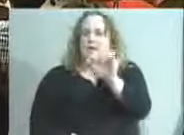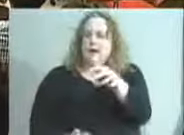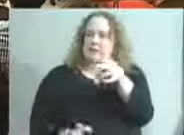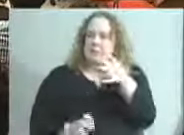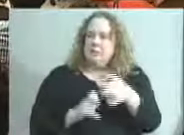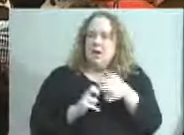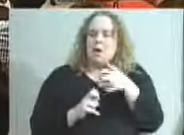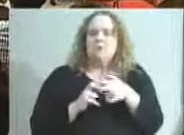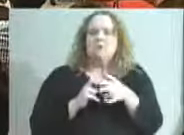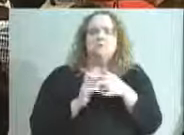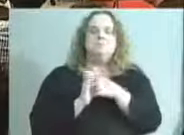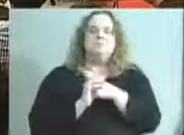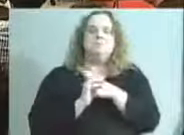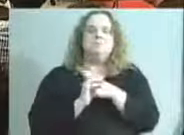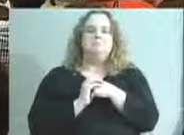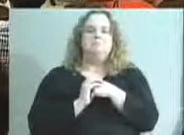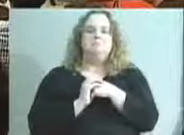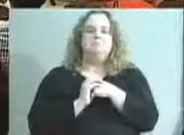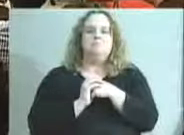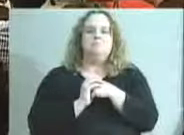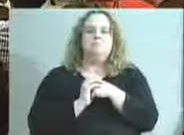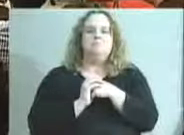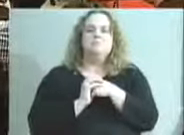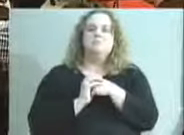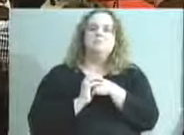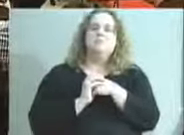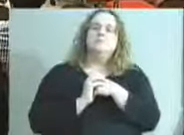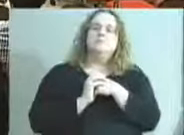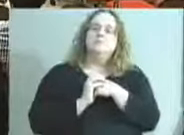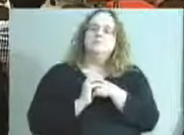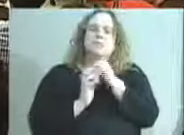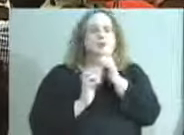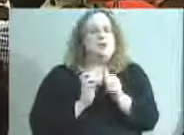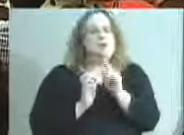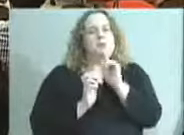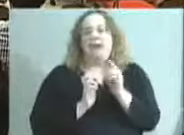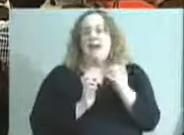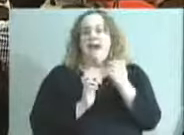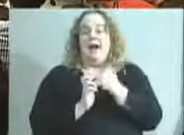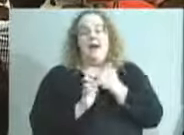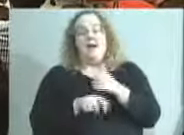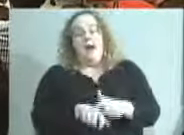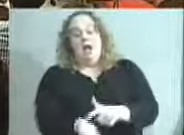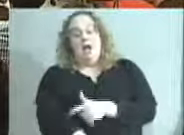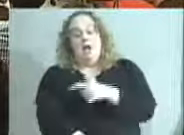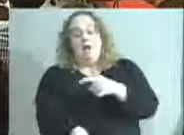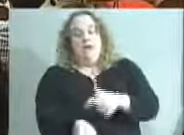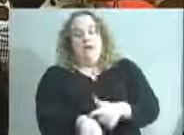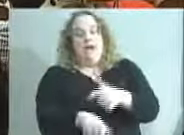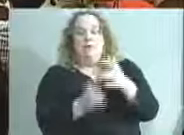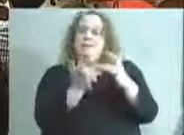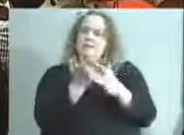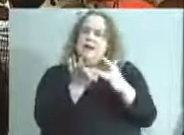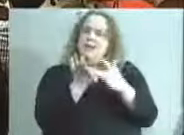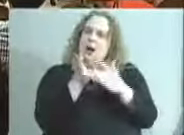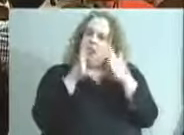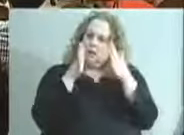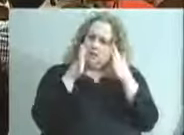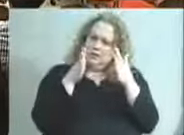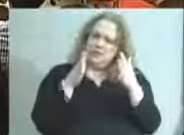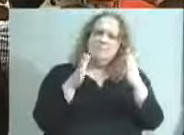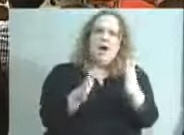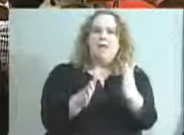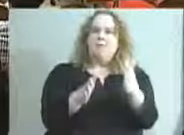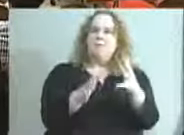a long term technology roadmap to include not only the tools, but also the